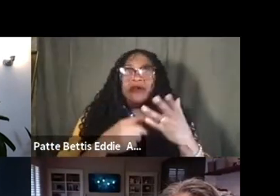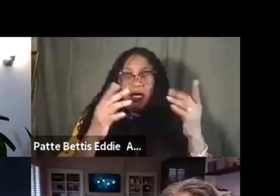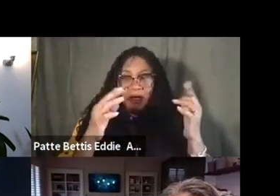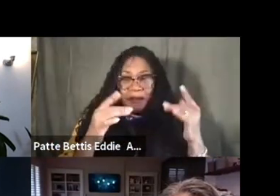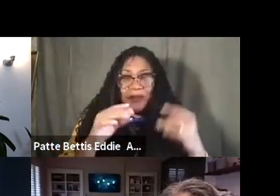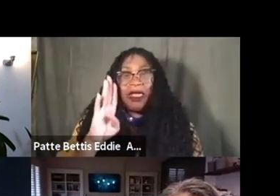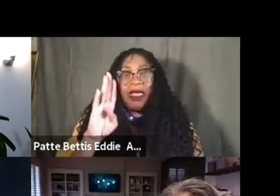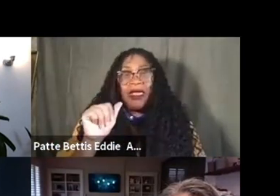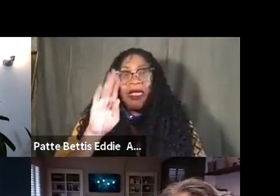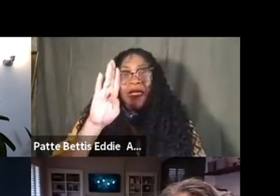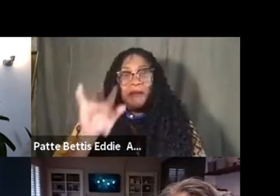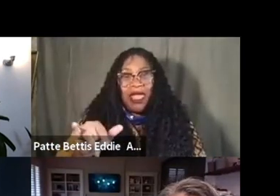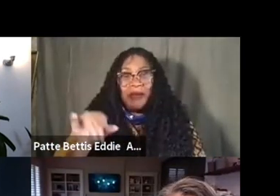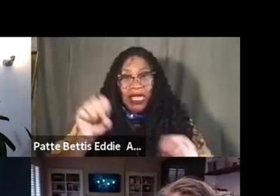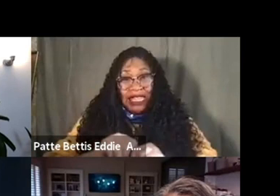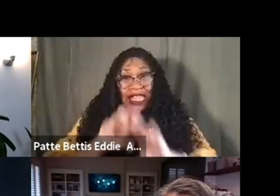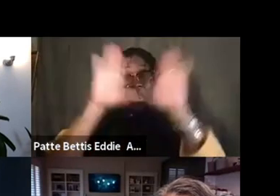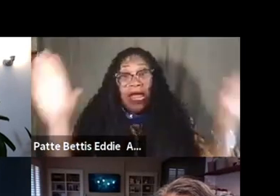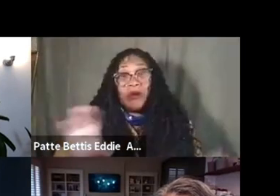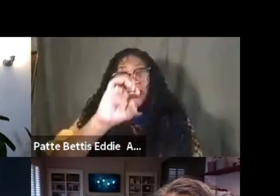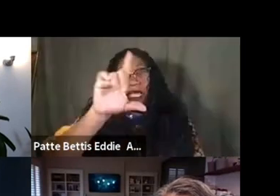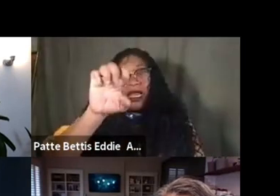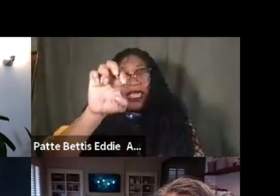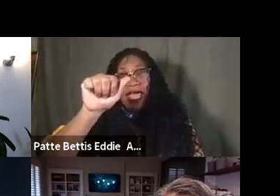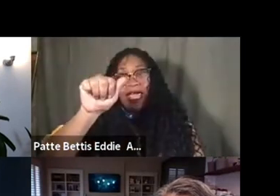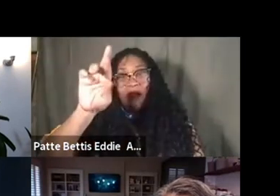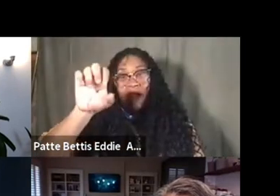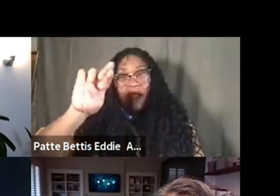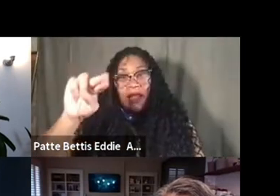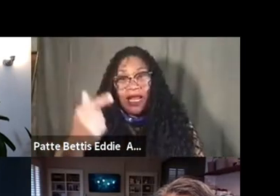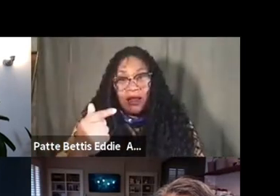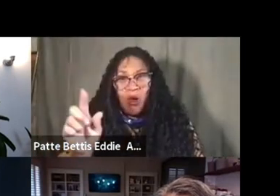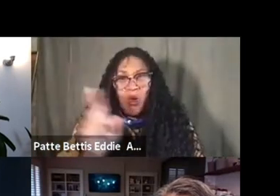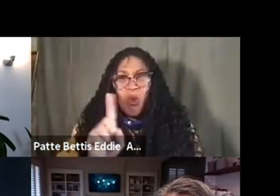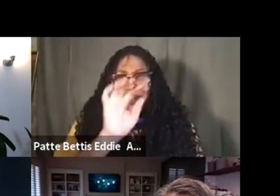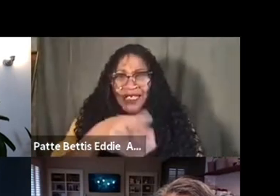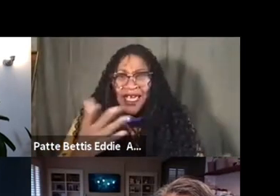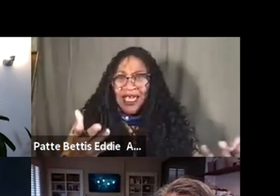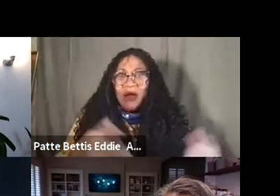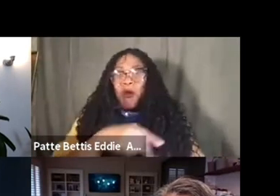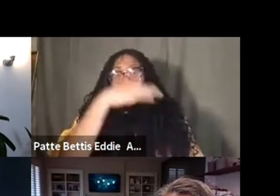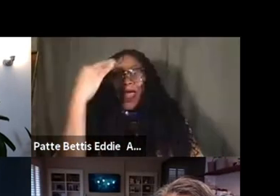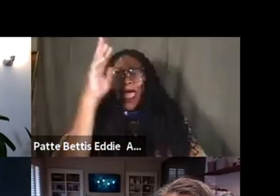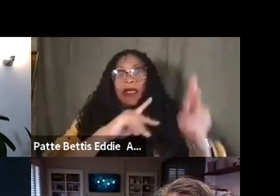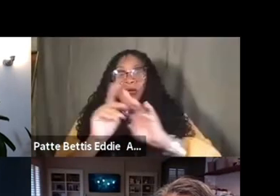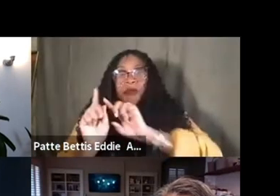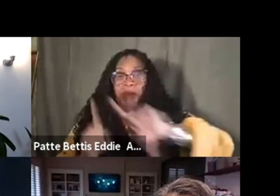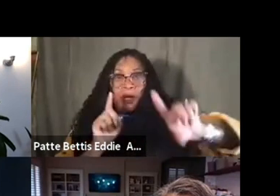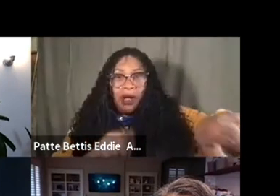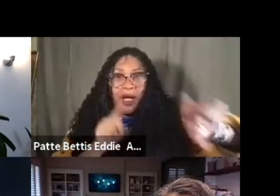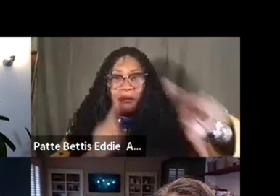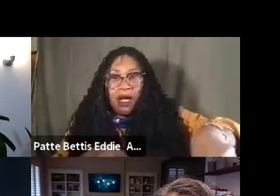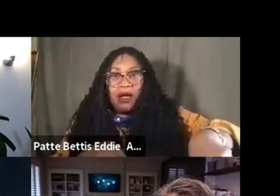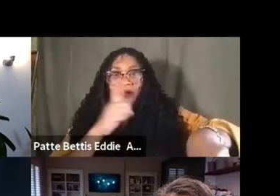Baby Suggs being in the clearing, and the clearing being that space where Black folks go to imagine, they go to